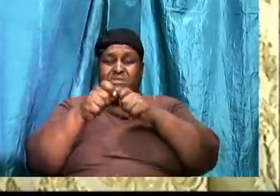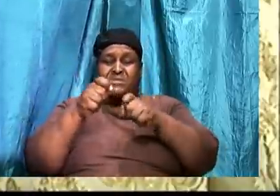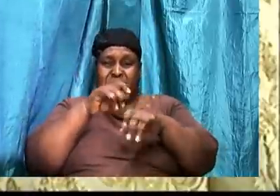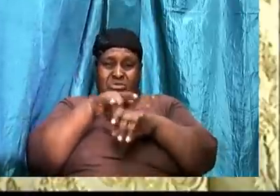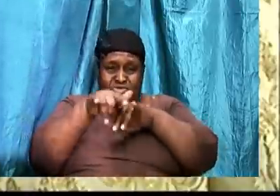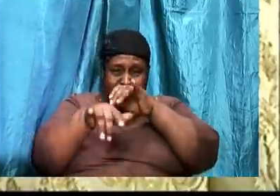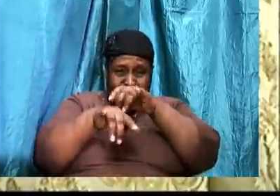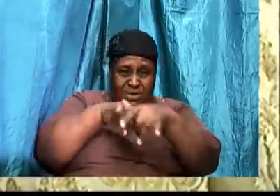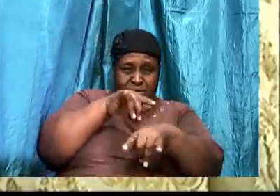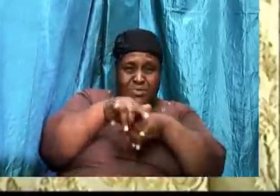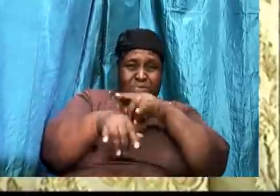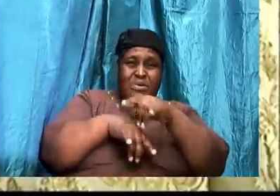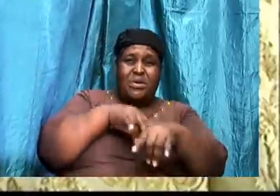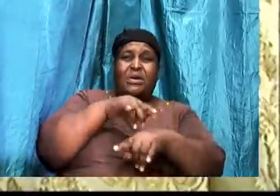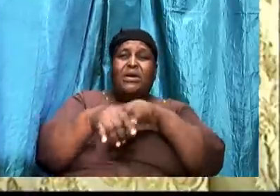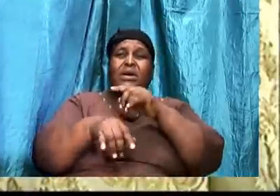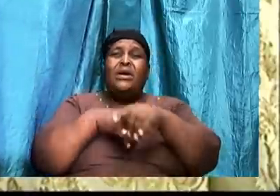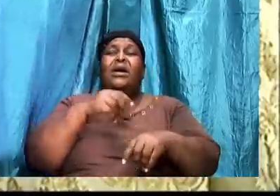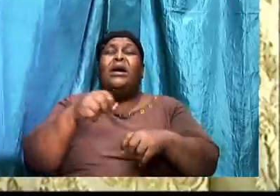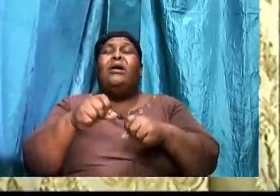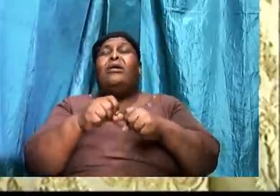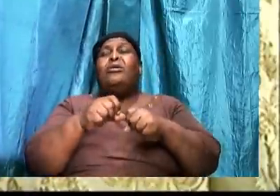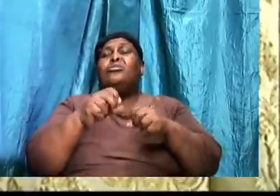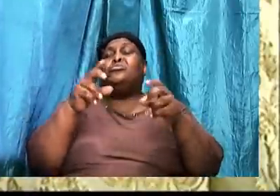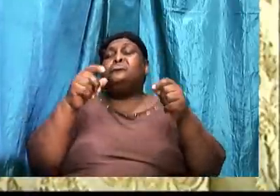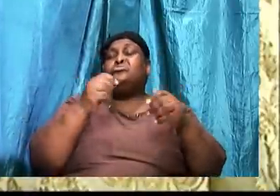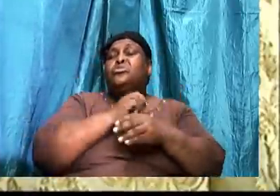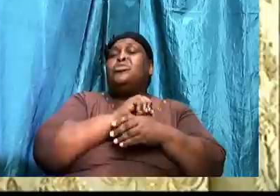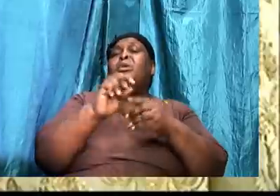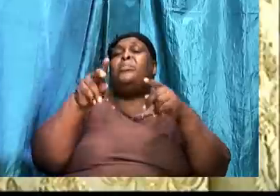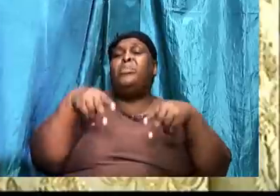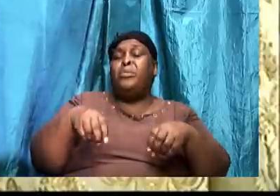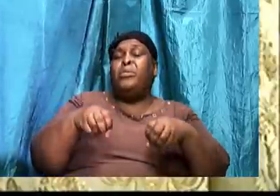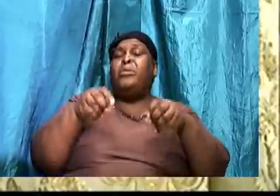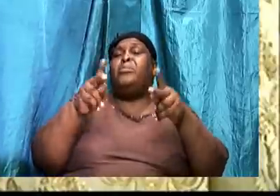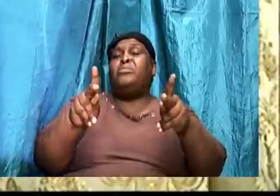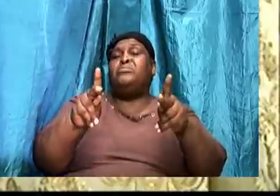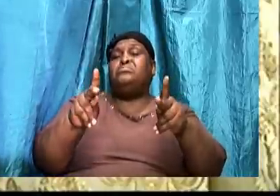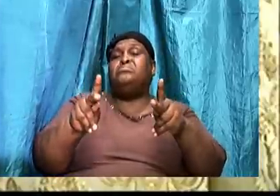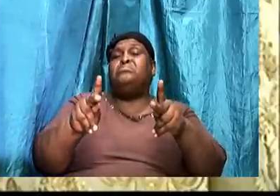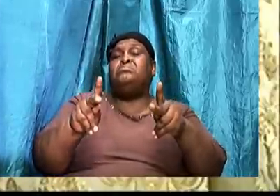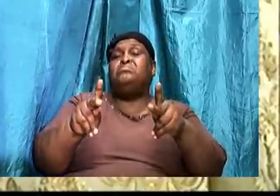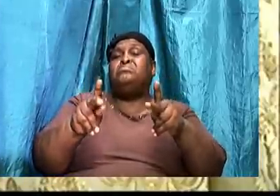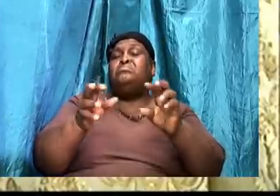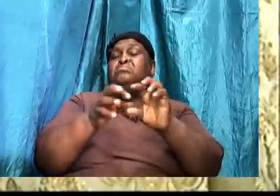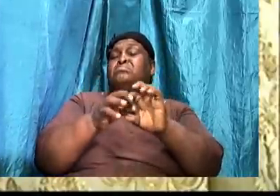to accomplish the purpose or purposes that are not of any good.